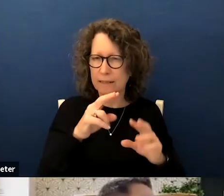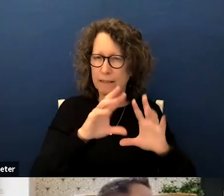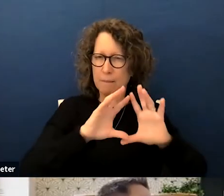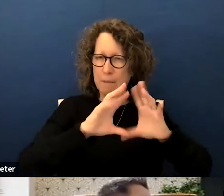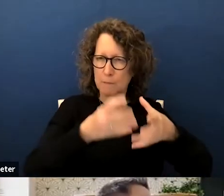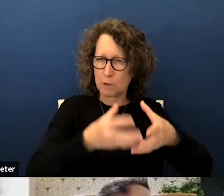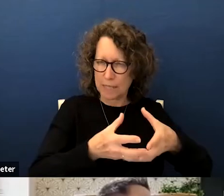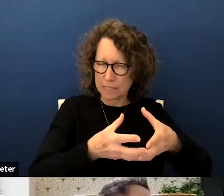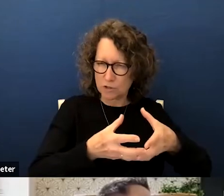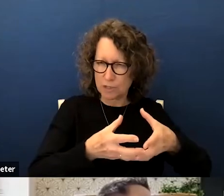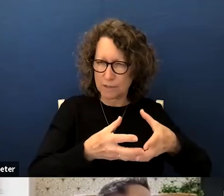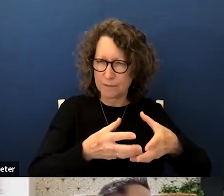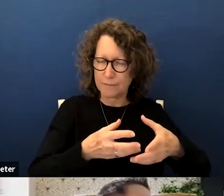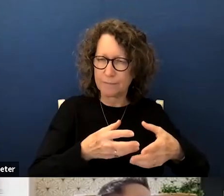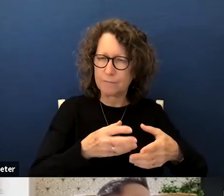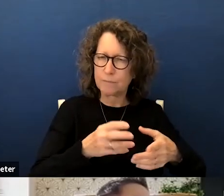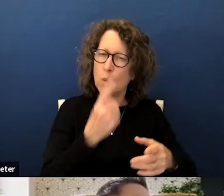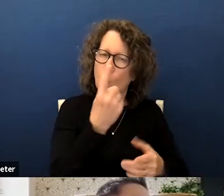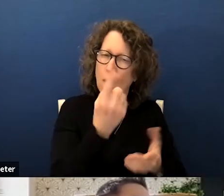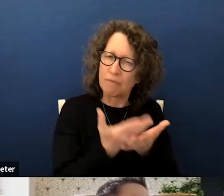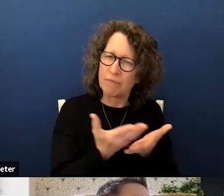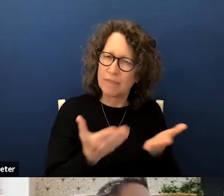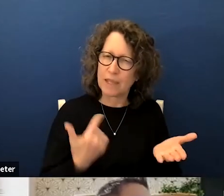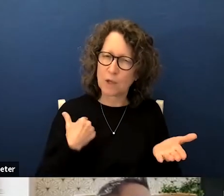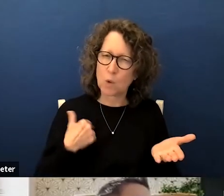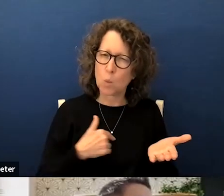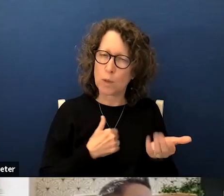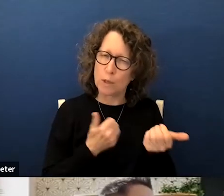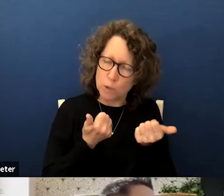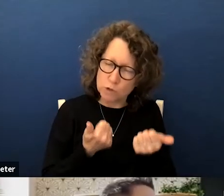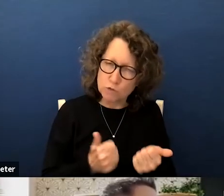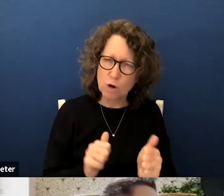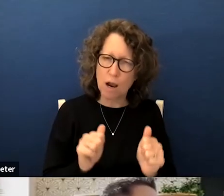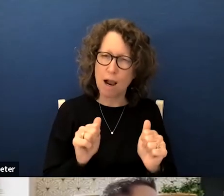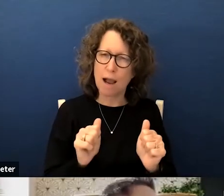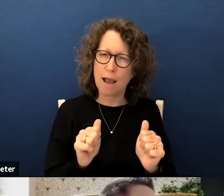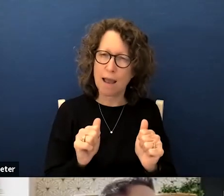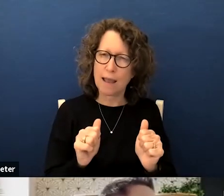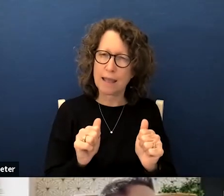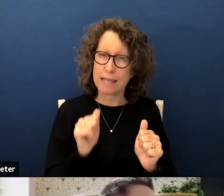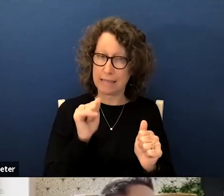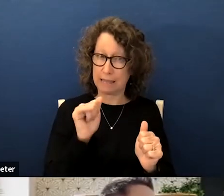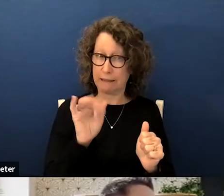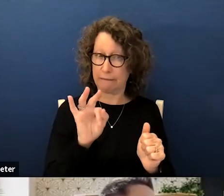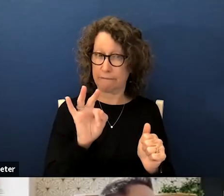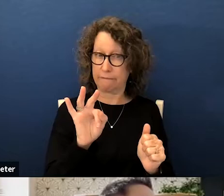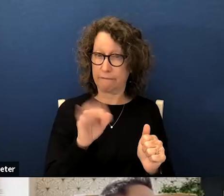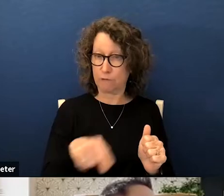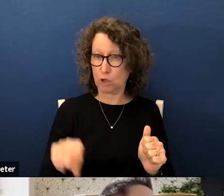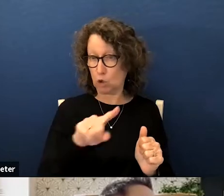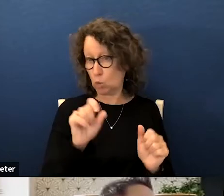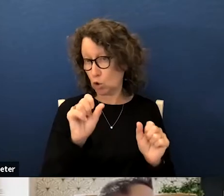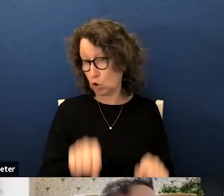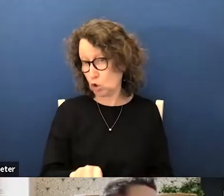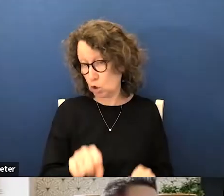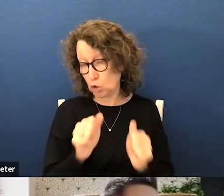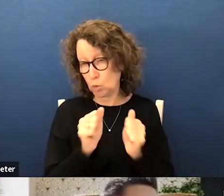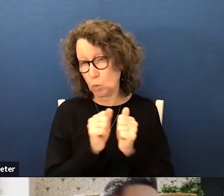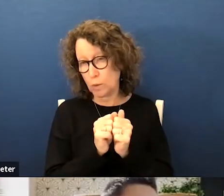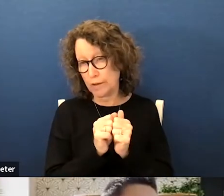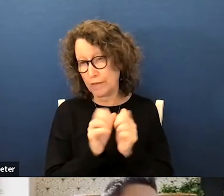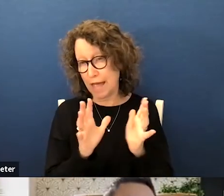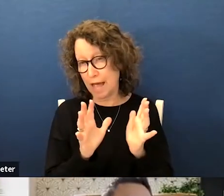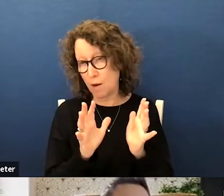um you know one of the things that we would try to do uh if if you could without um